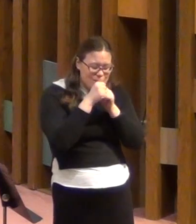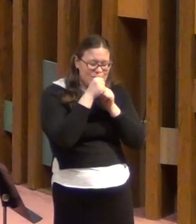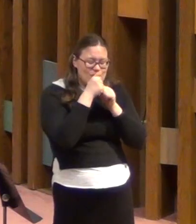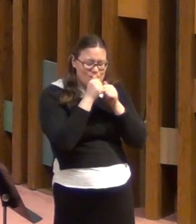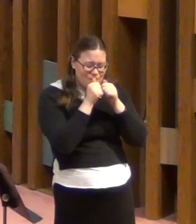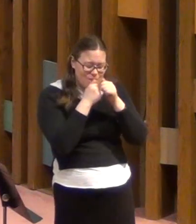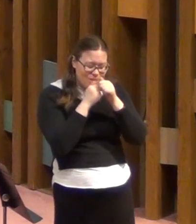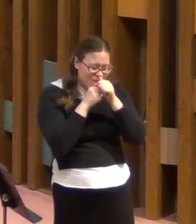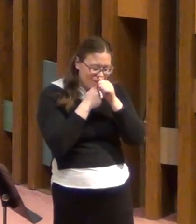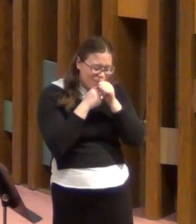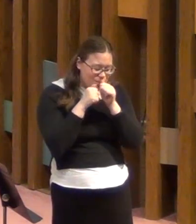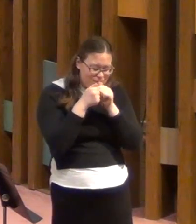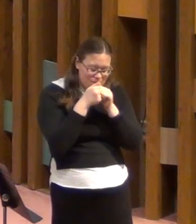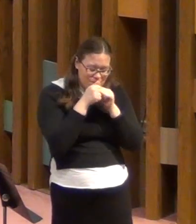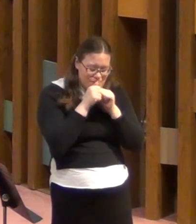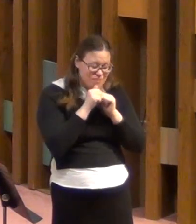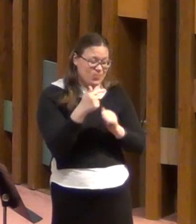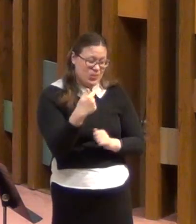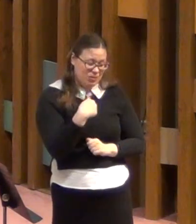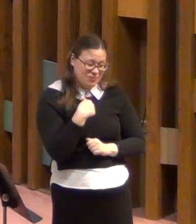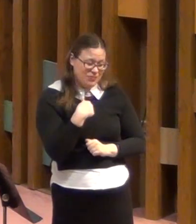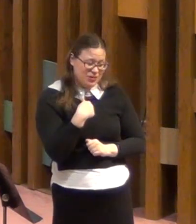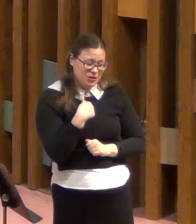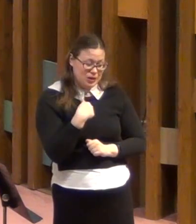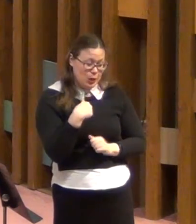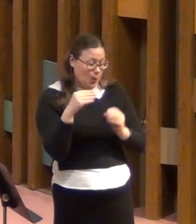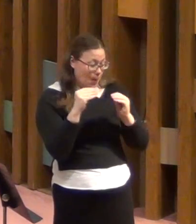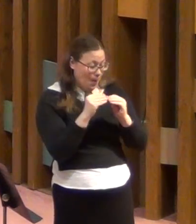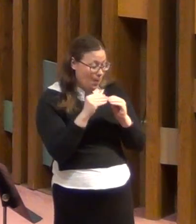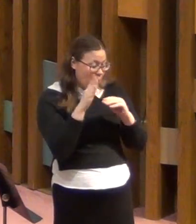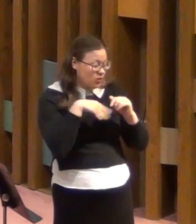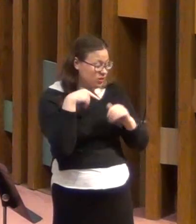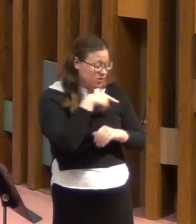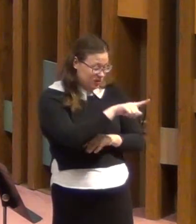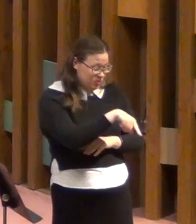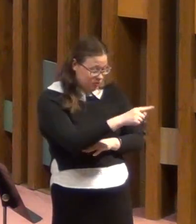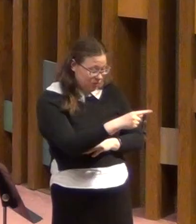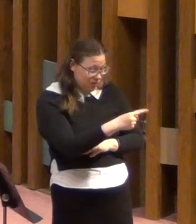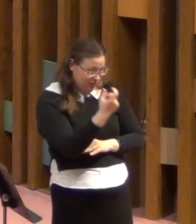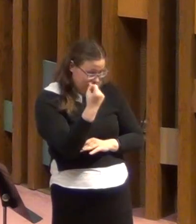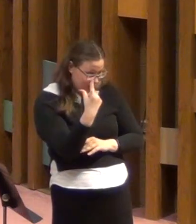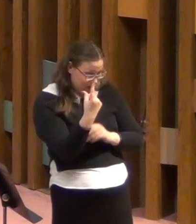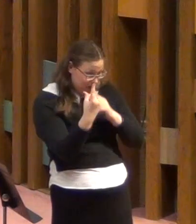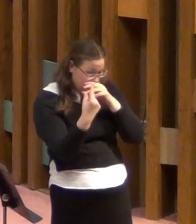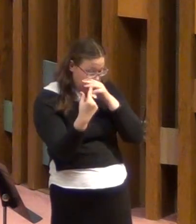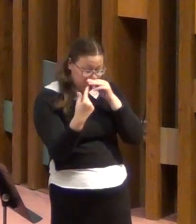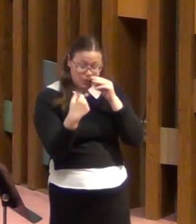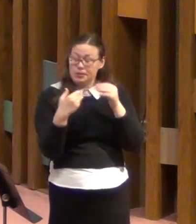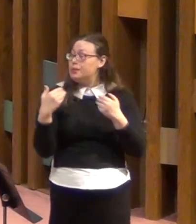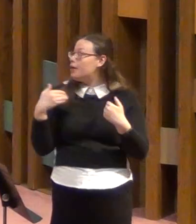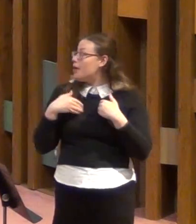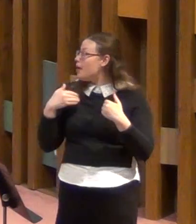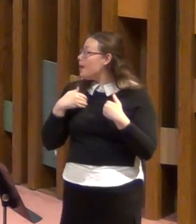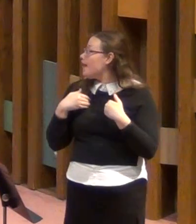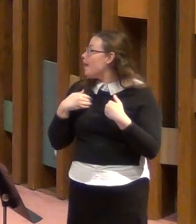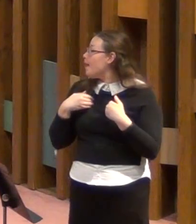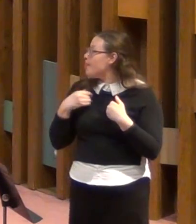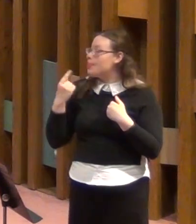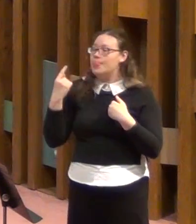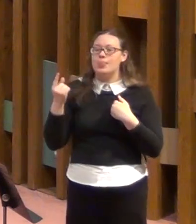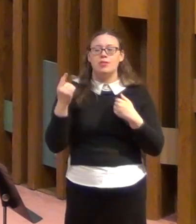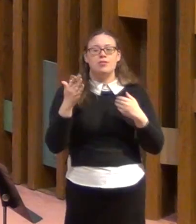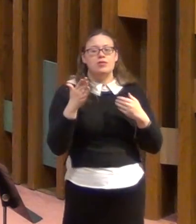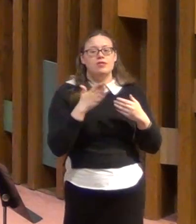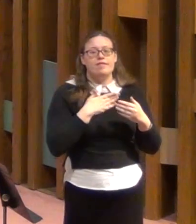cause of Christ more than I have. I brought with me one of my